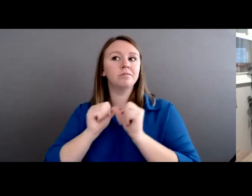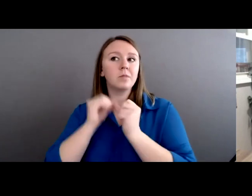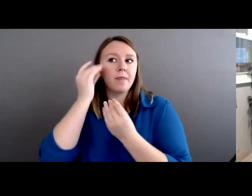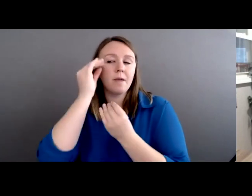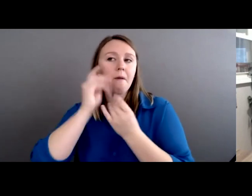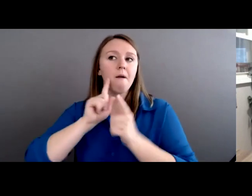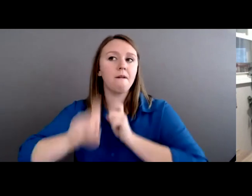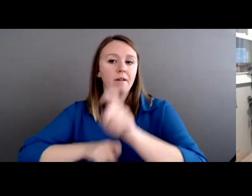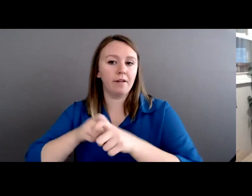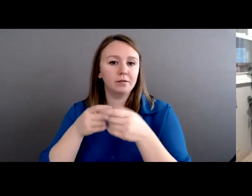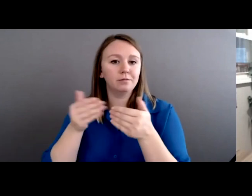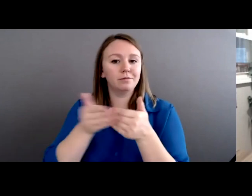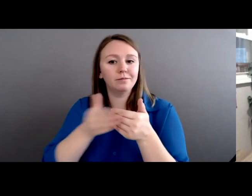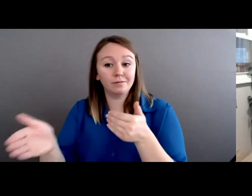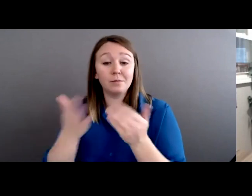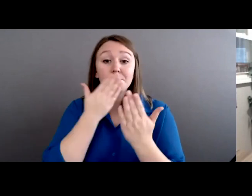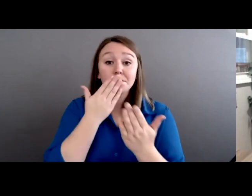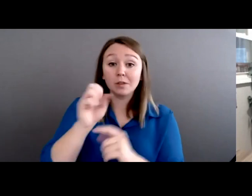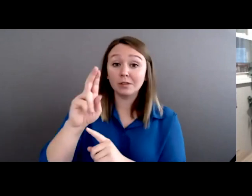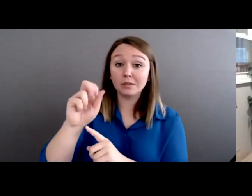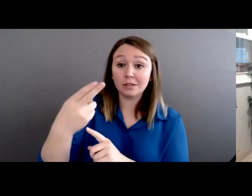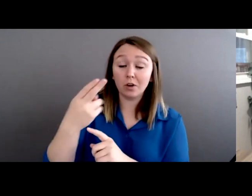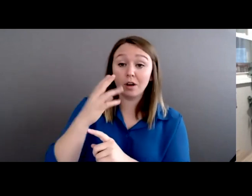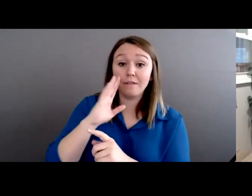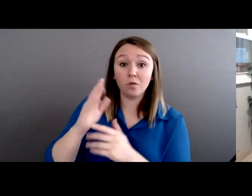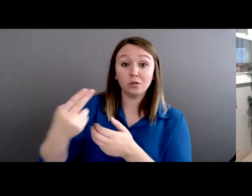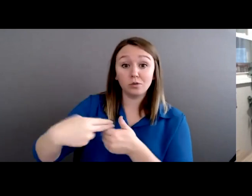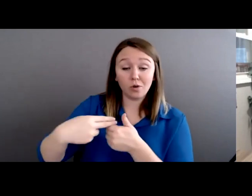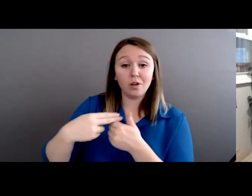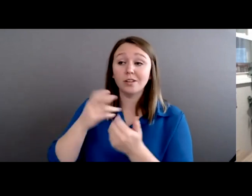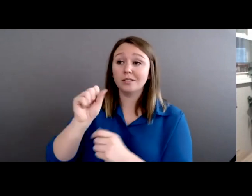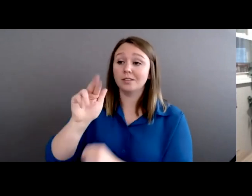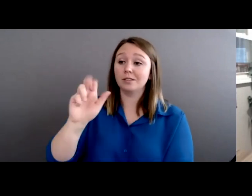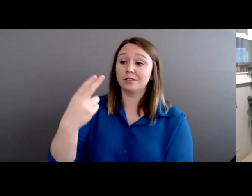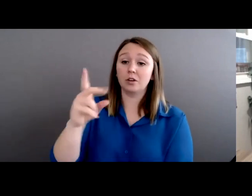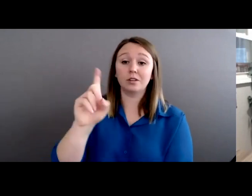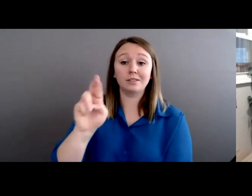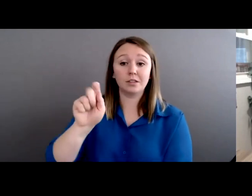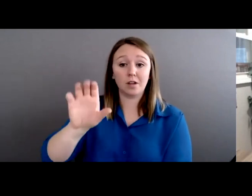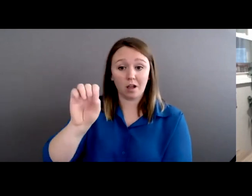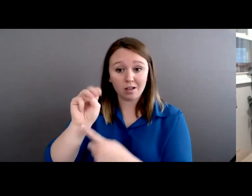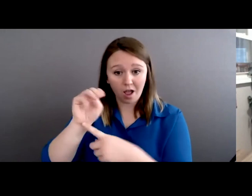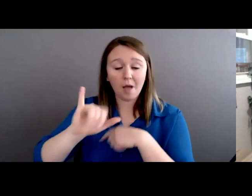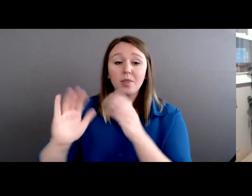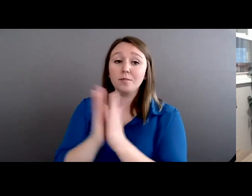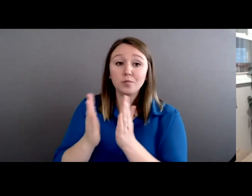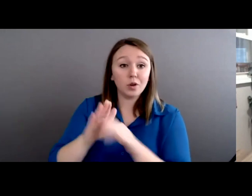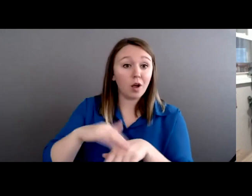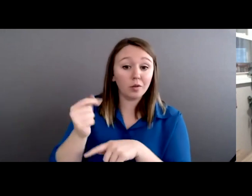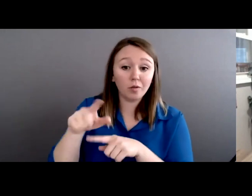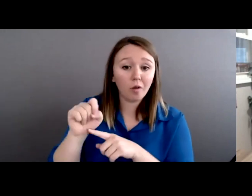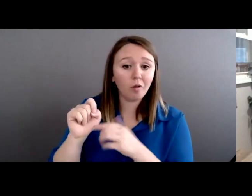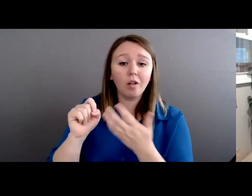coming to join us. SarahDeer.com, the book lists on Google, anything you do to continue to